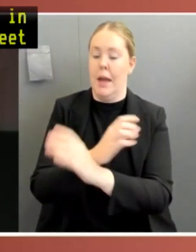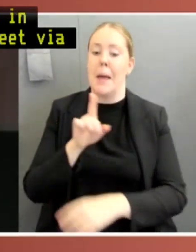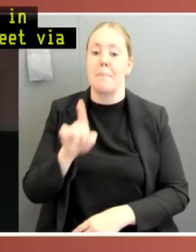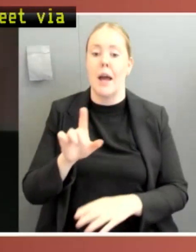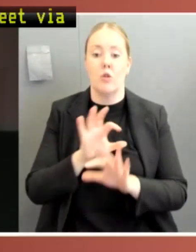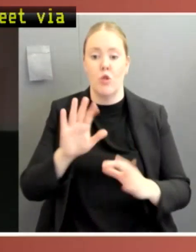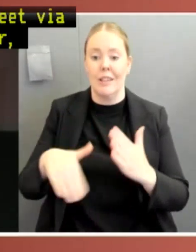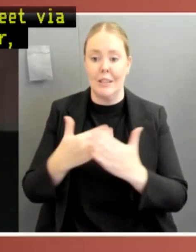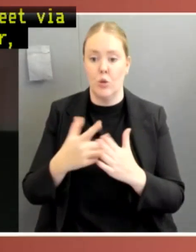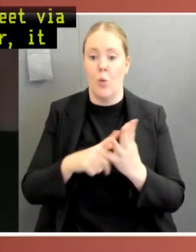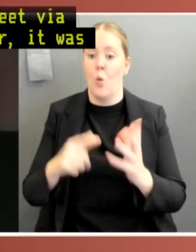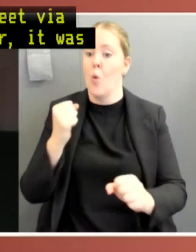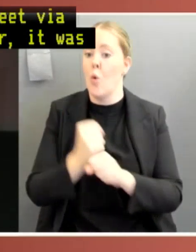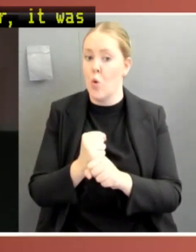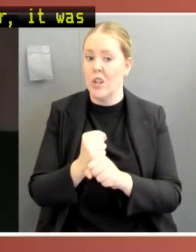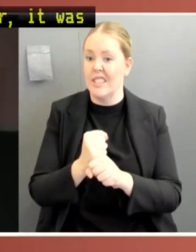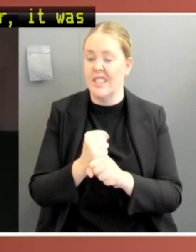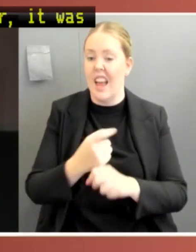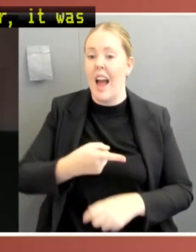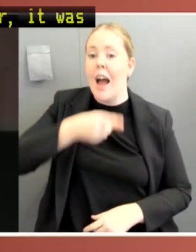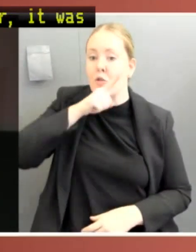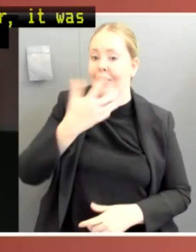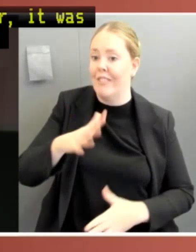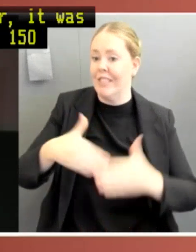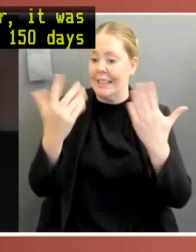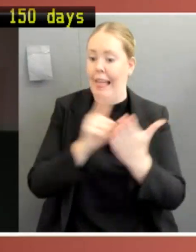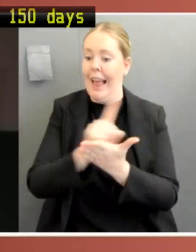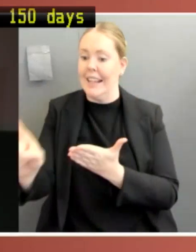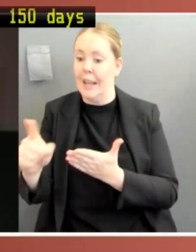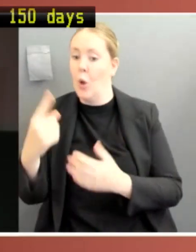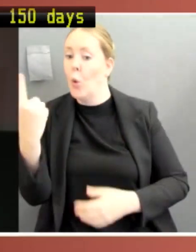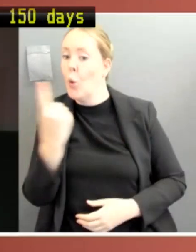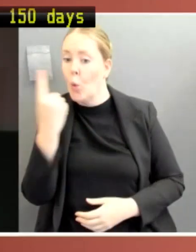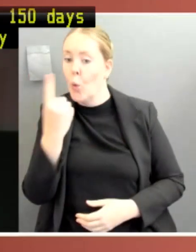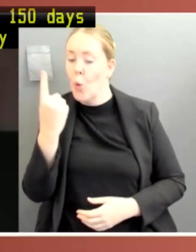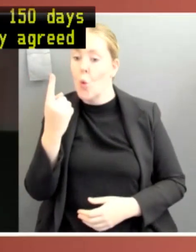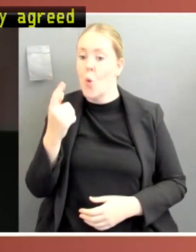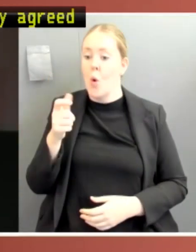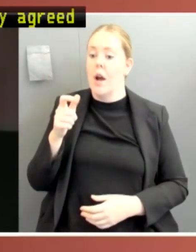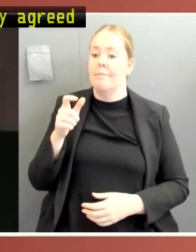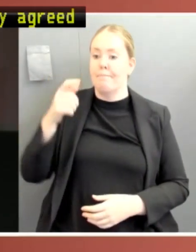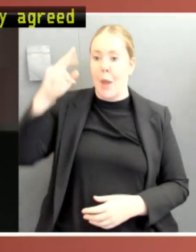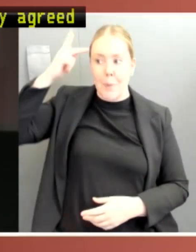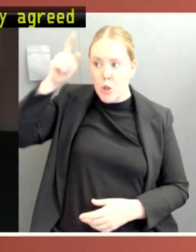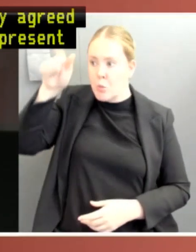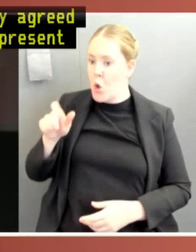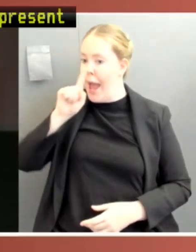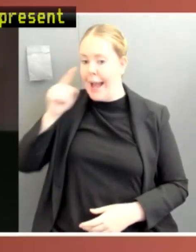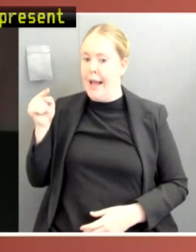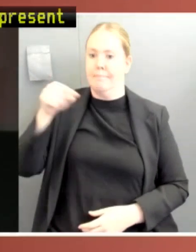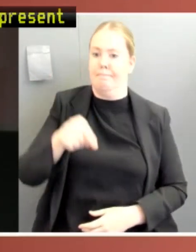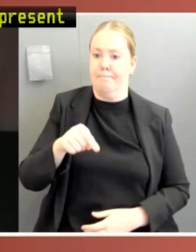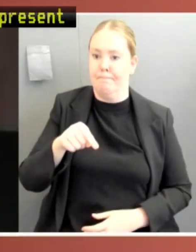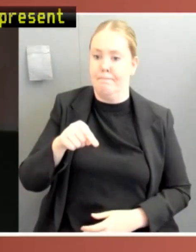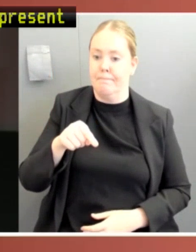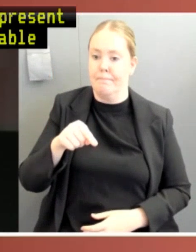later, that it was finally agreed that members who were not able to be present because of COVID would be able to present through hybrid virtual technology.